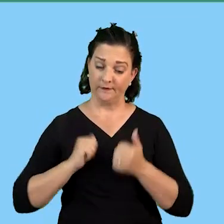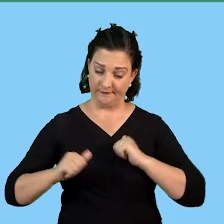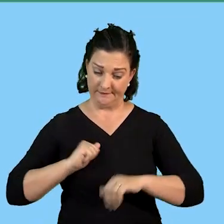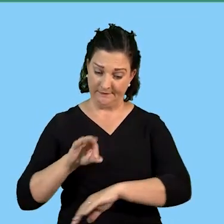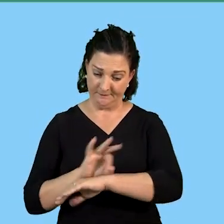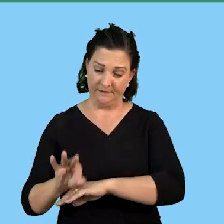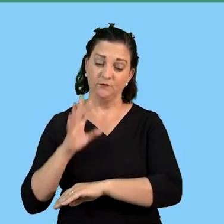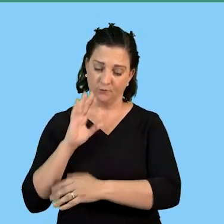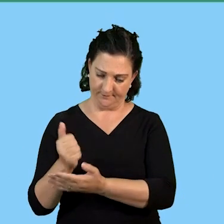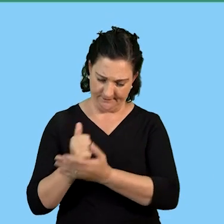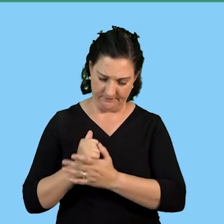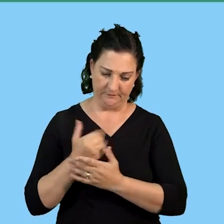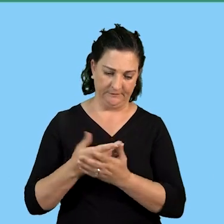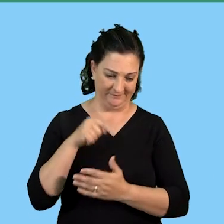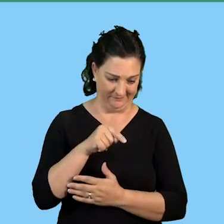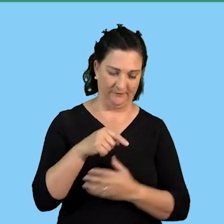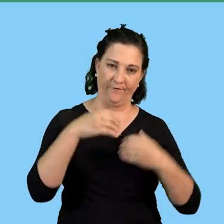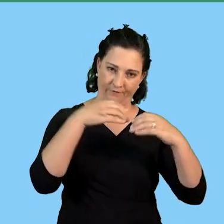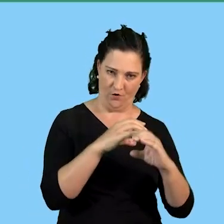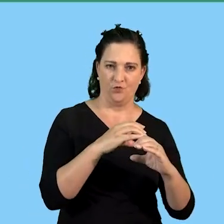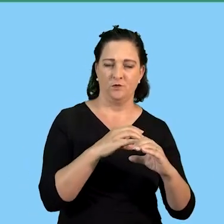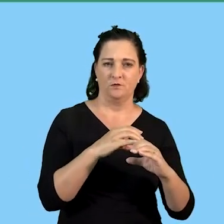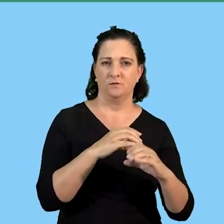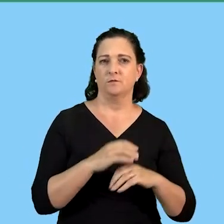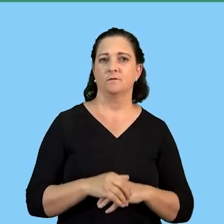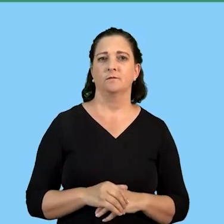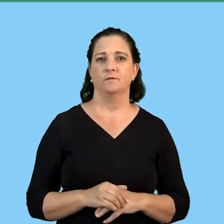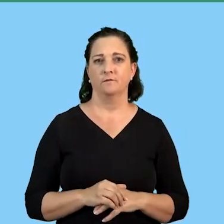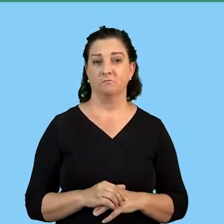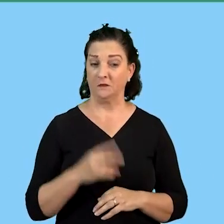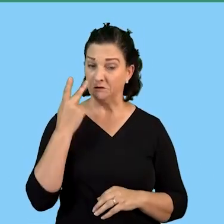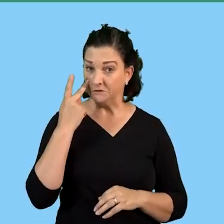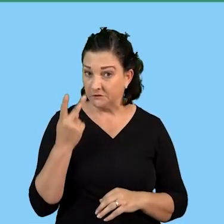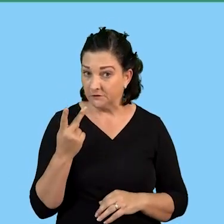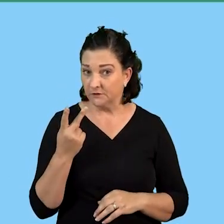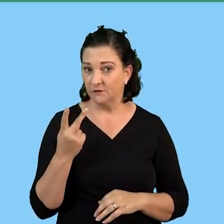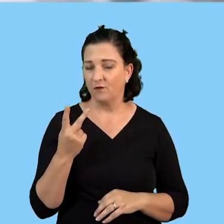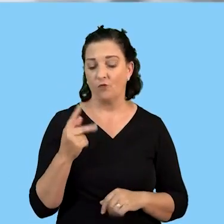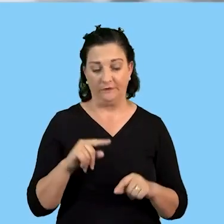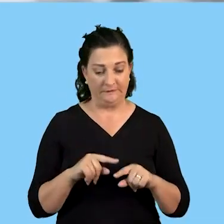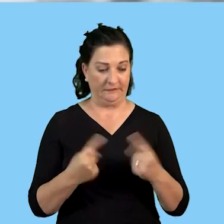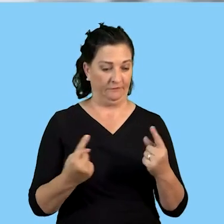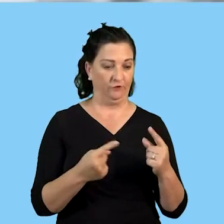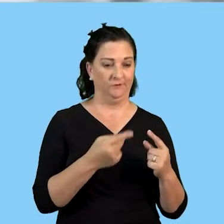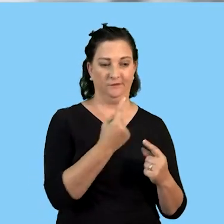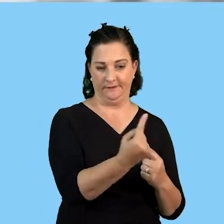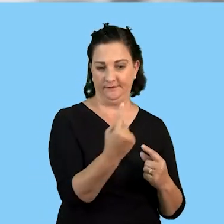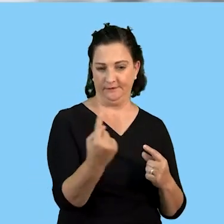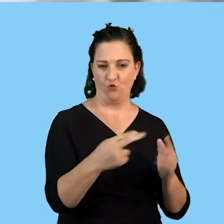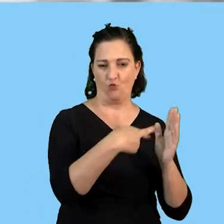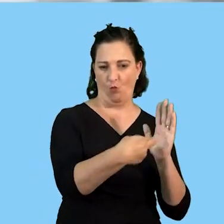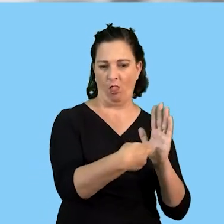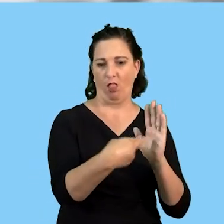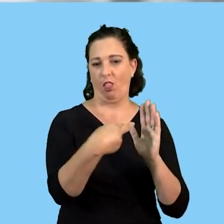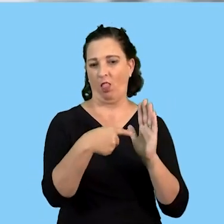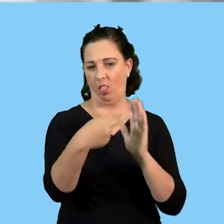employees as well to focus on their activities because through an action plan they would see there are different roles that they